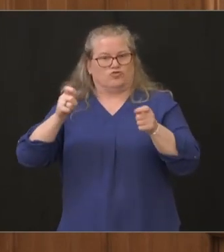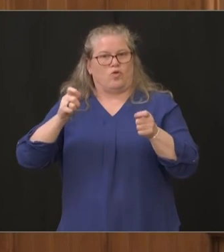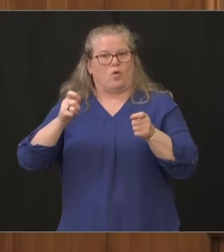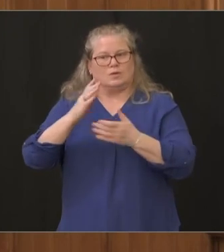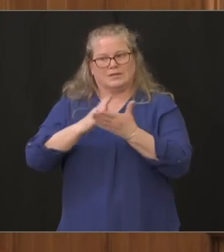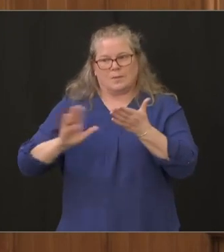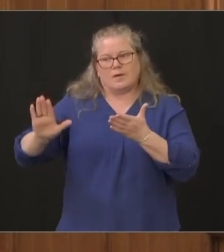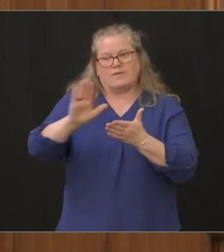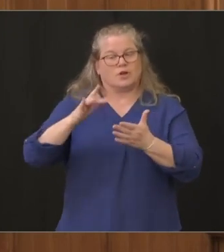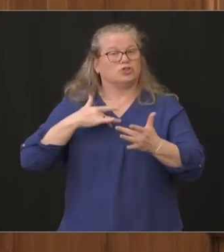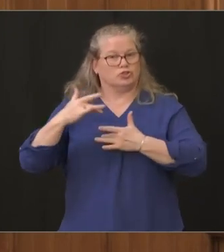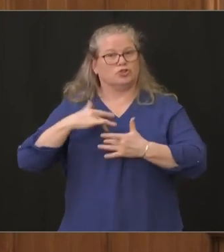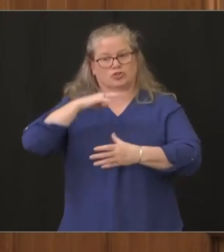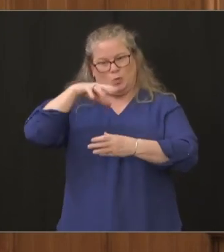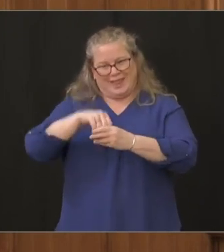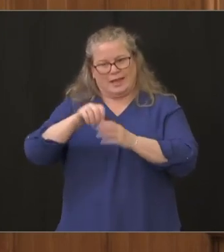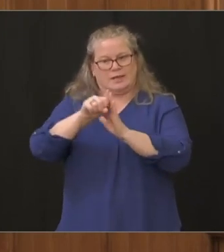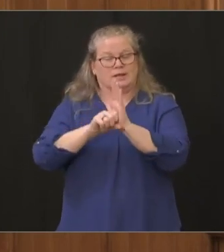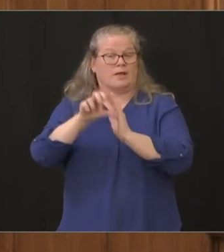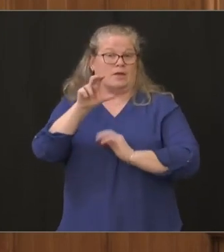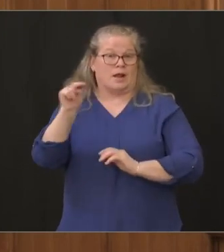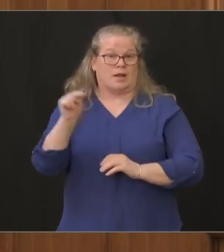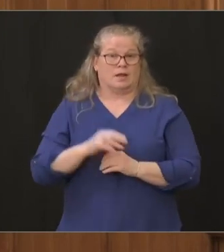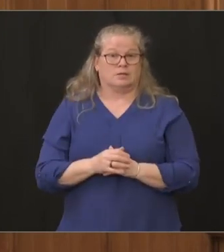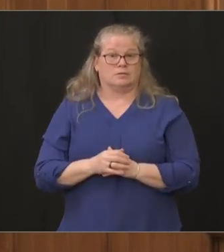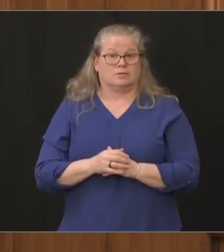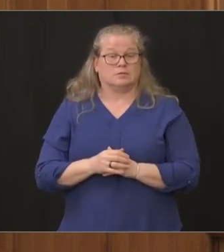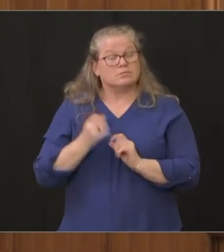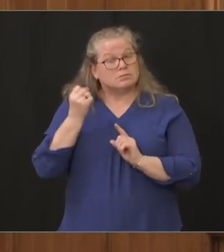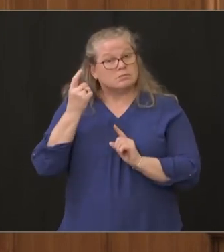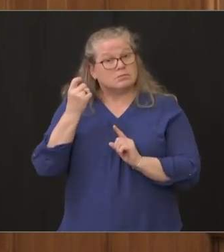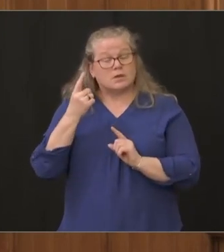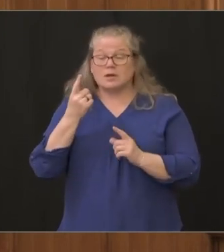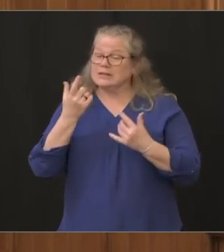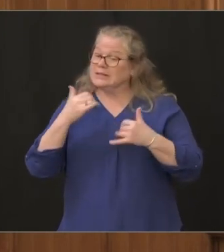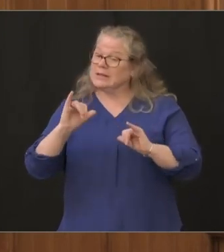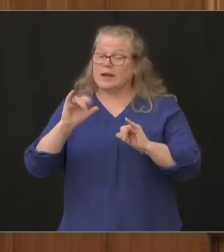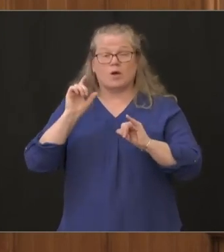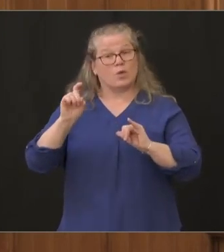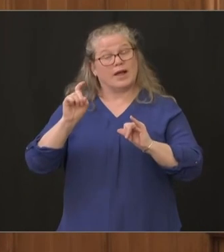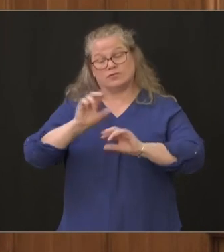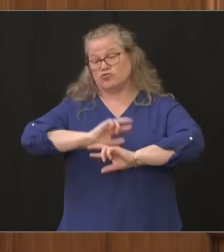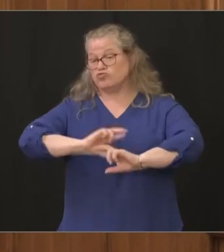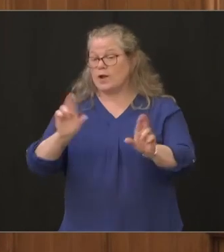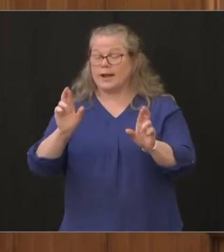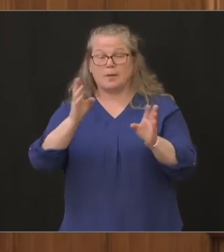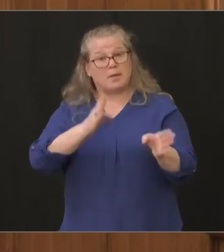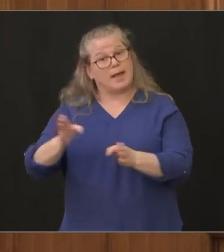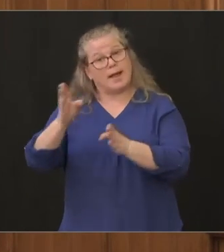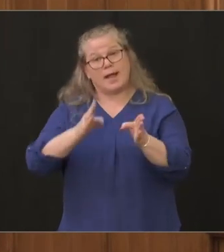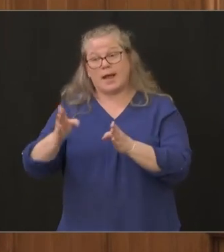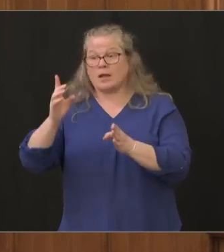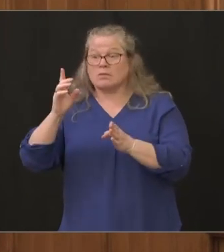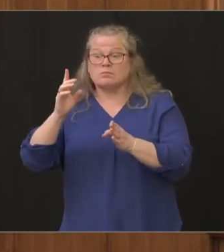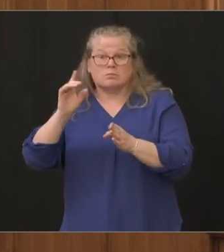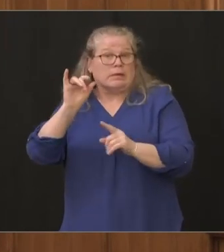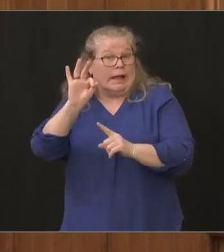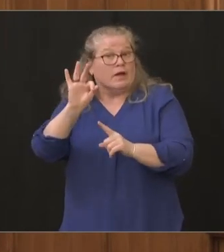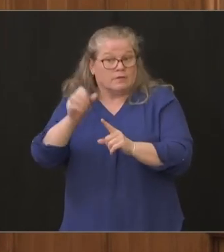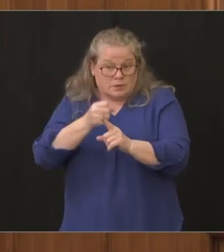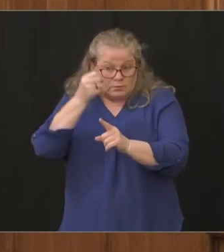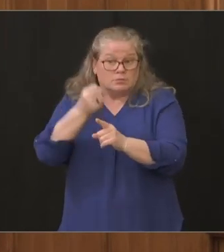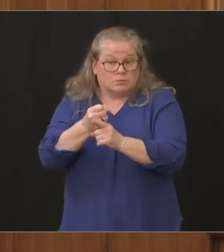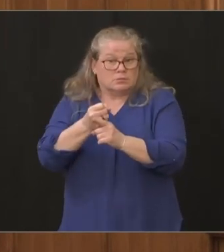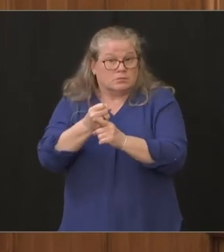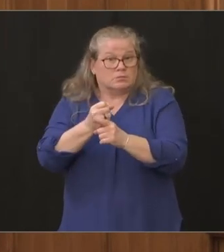concerns that we would have within our state and with all that being said we have to plan for within our health systems across connecticut as if we could be in that